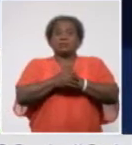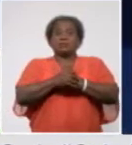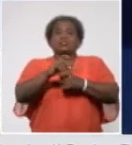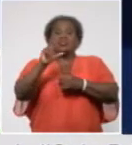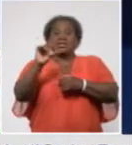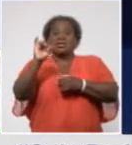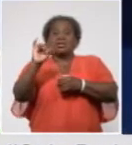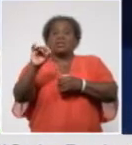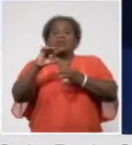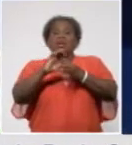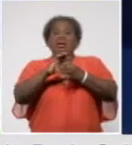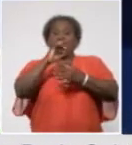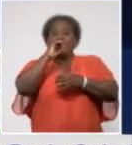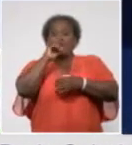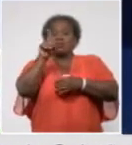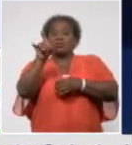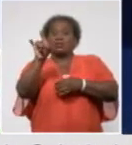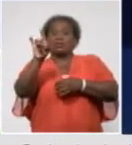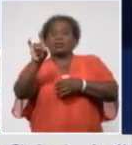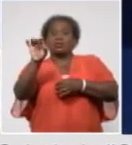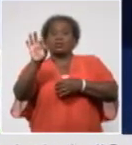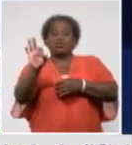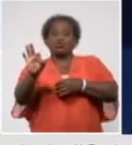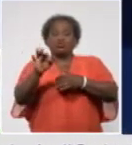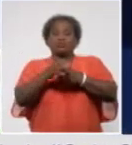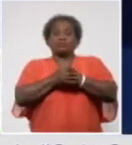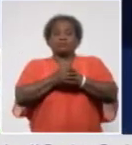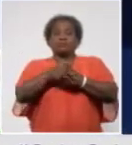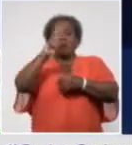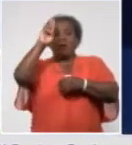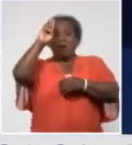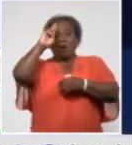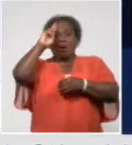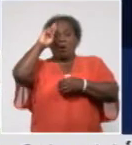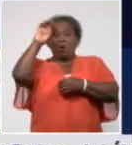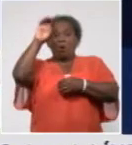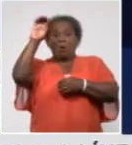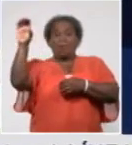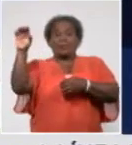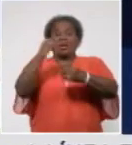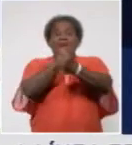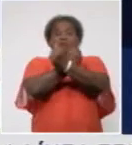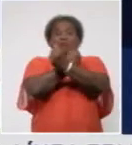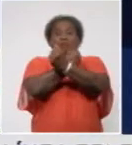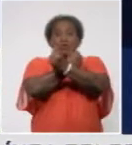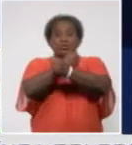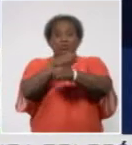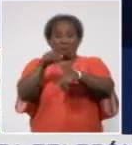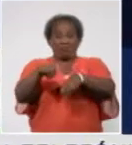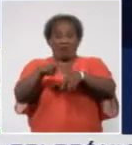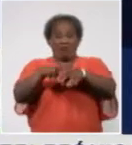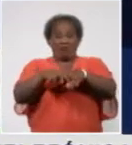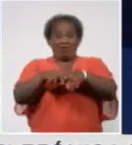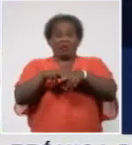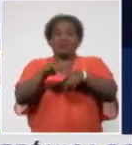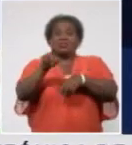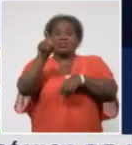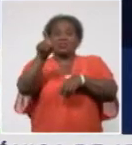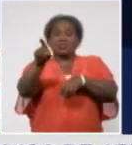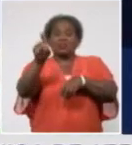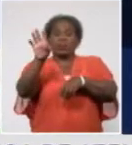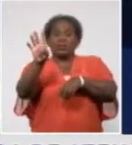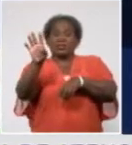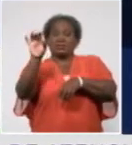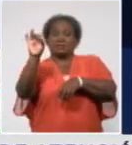Fructoso Rodriguez Hospital Laboratory. As such, were able to process